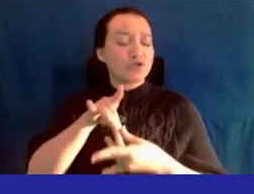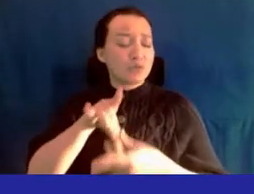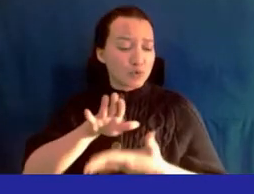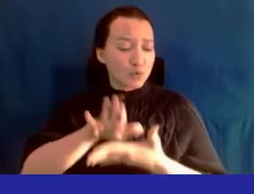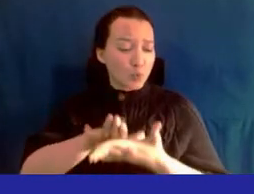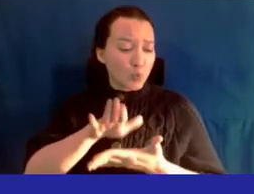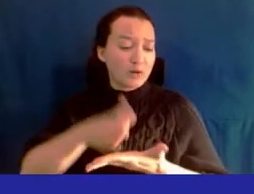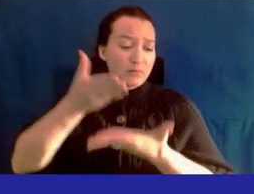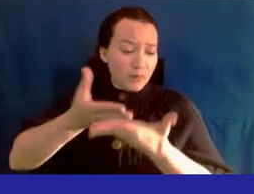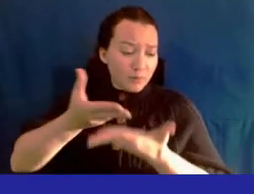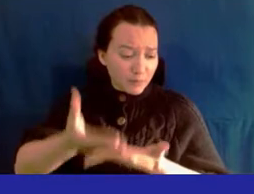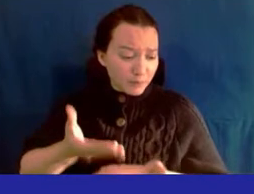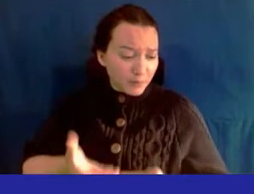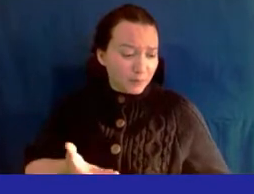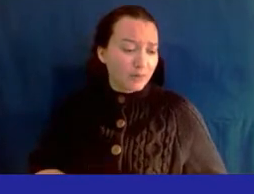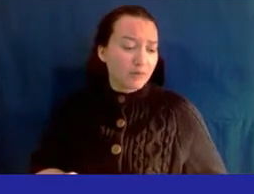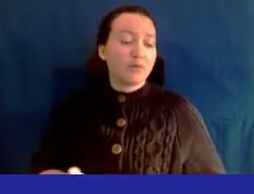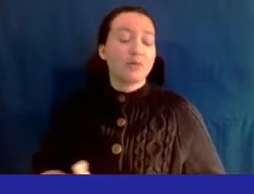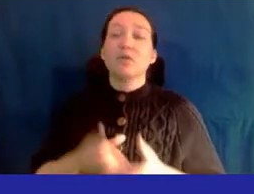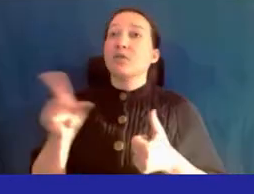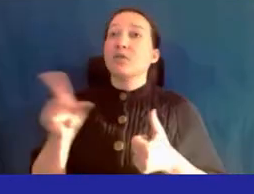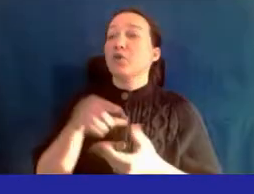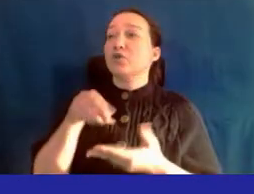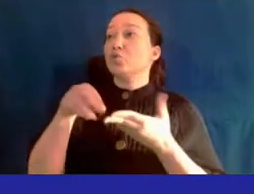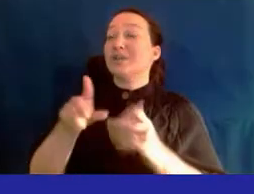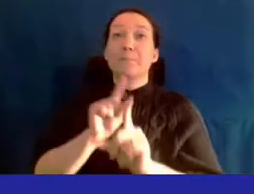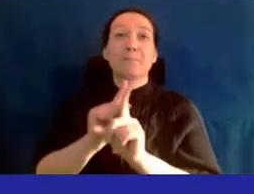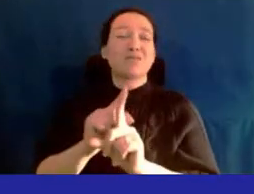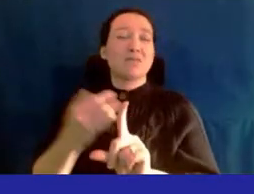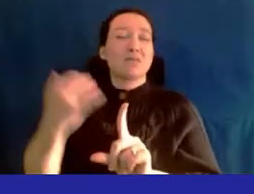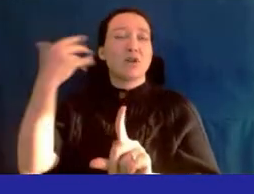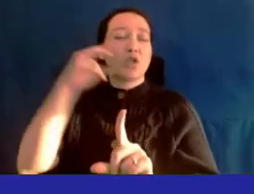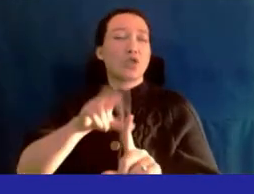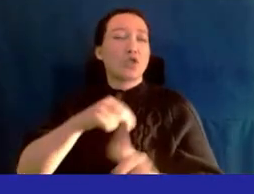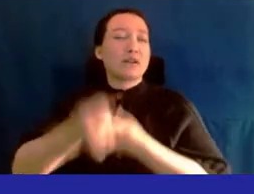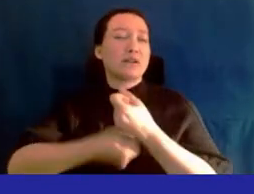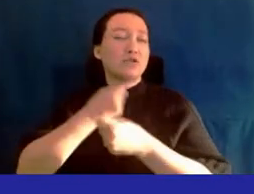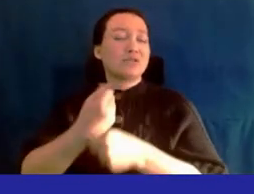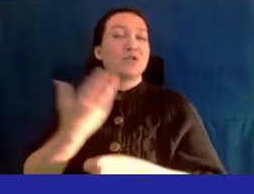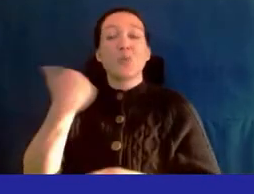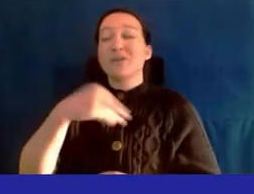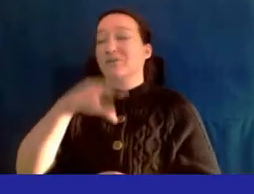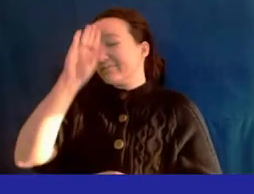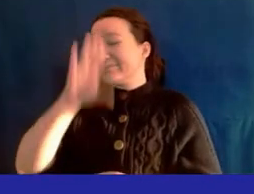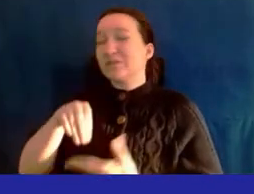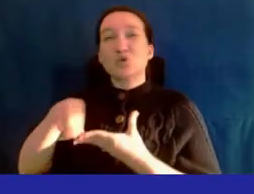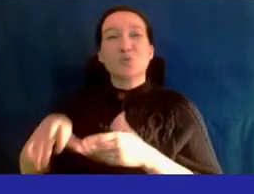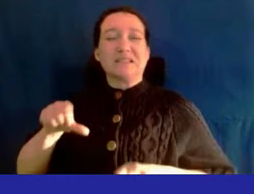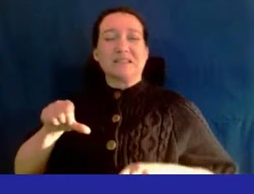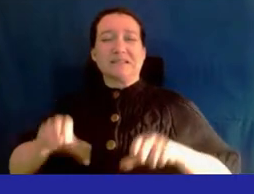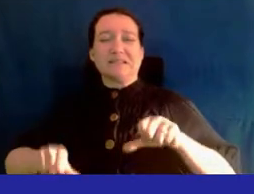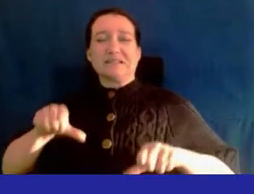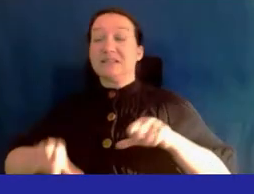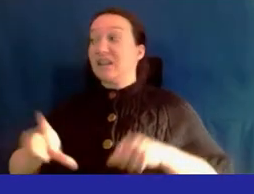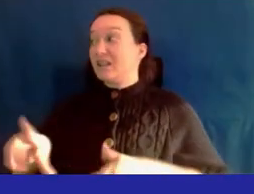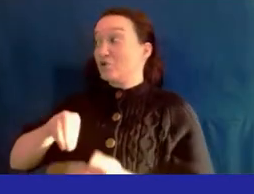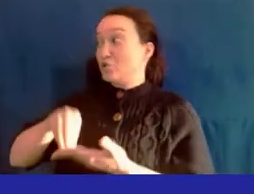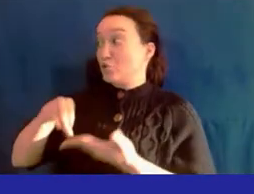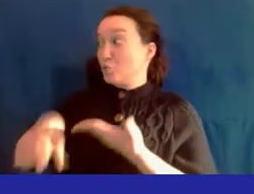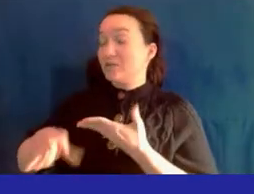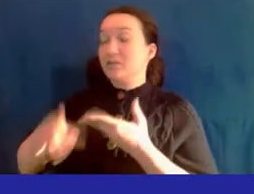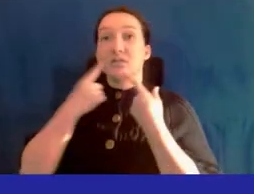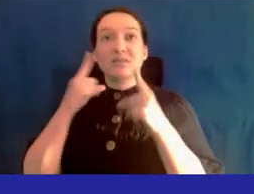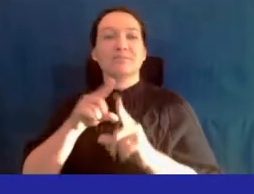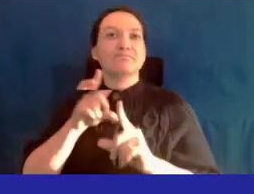school is evident he recalled the first student he mentored almost 30 years ago despite the student's hesitancy that student found his way to